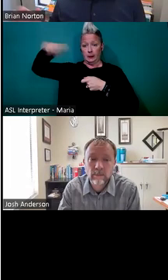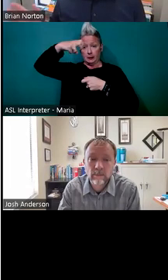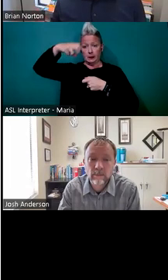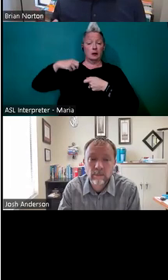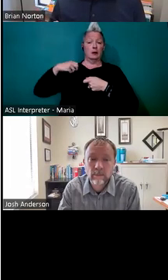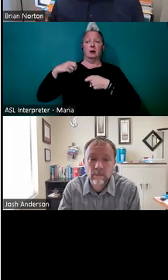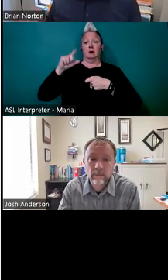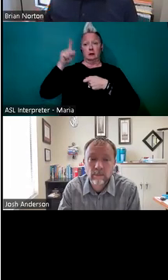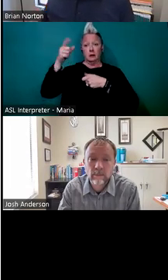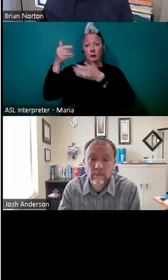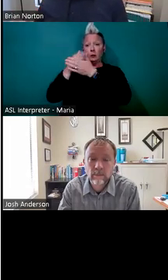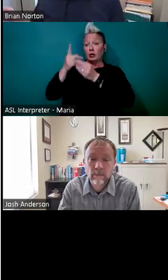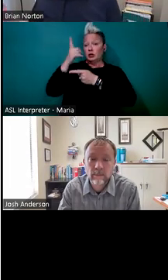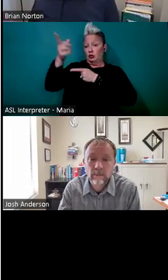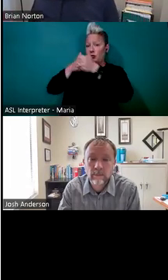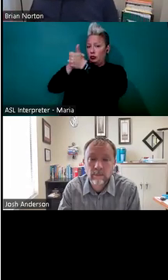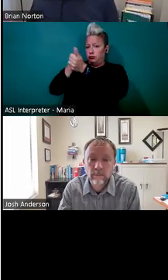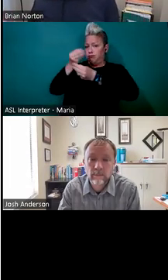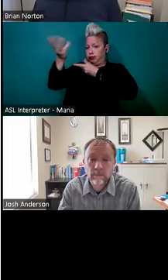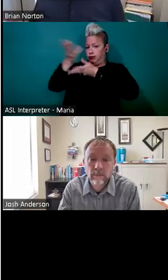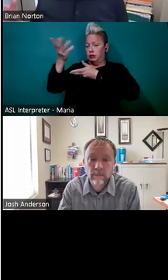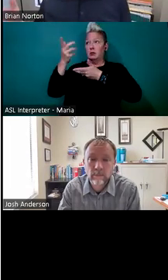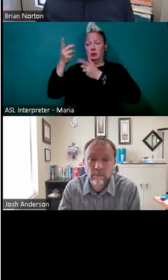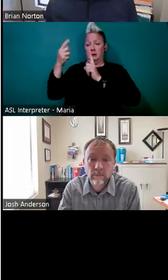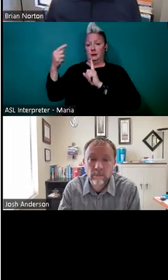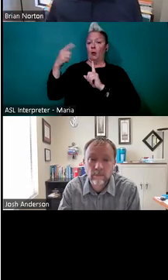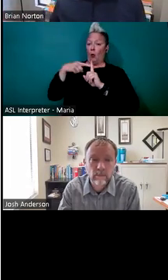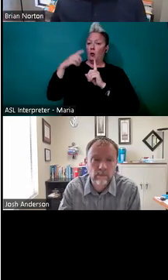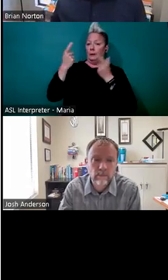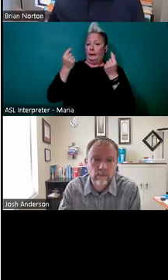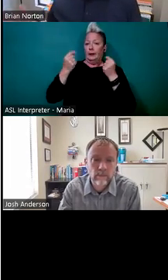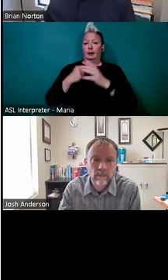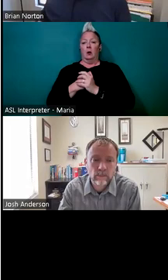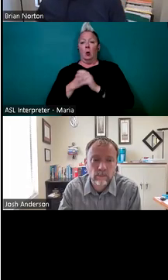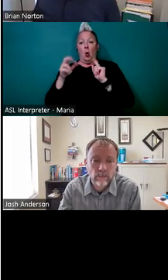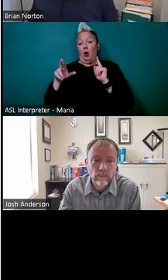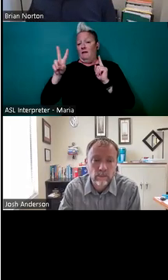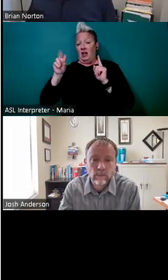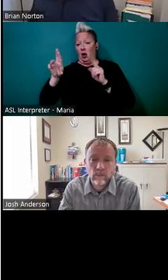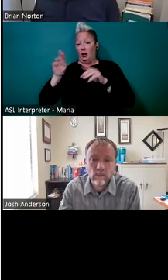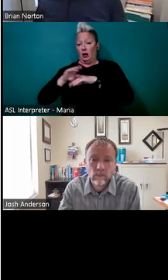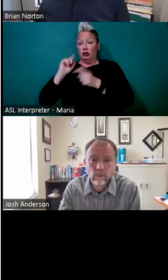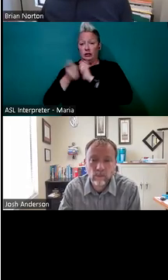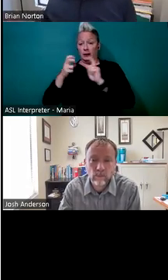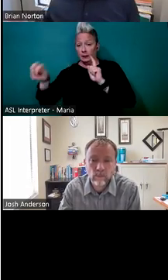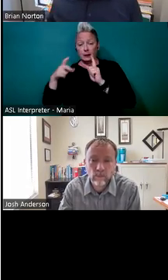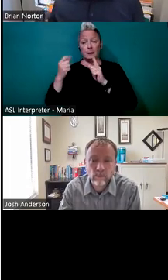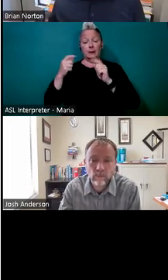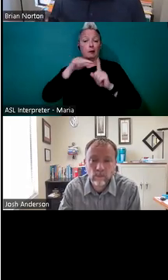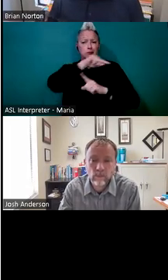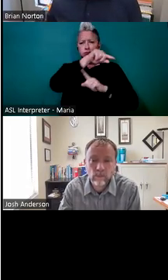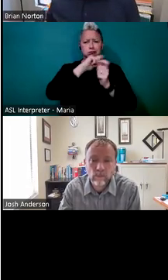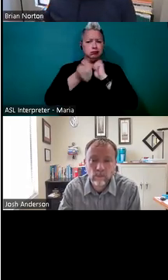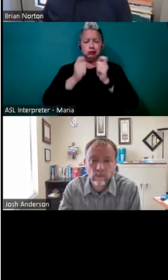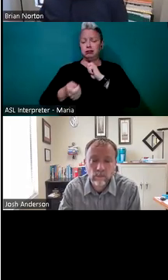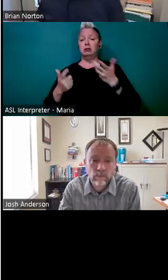person, the new stakeholder up to speed about where we are and what's going on and how we are proceeding to be able to accomplish